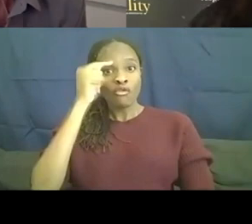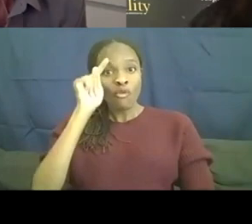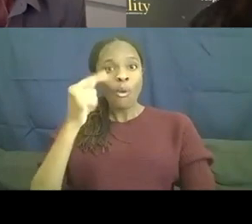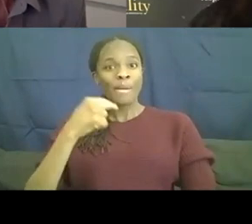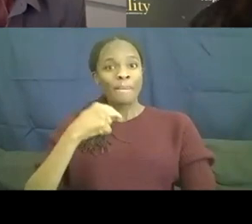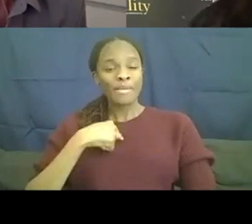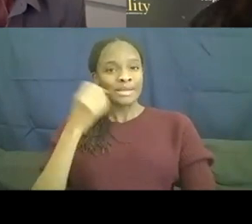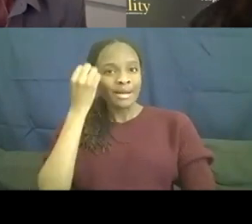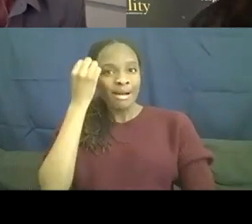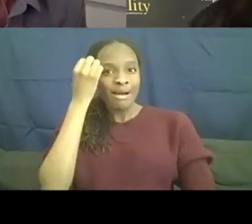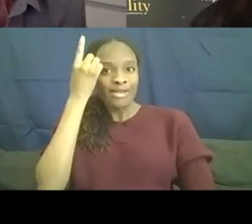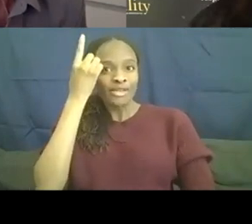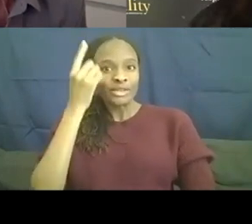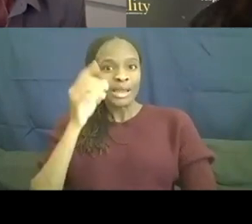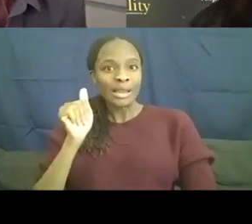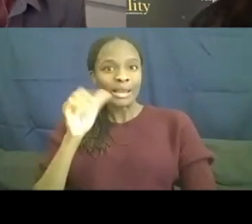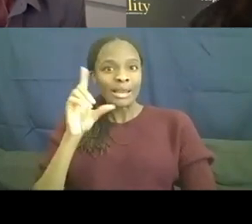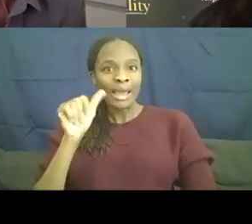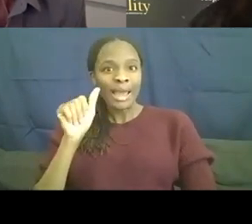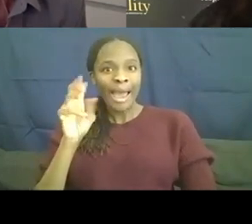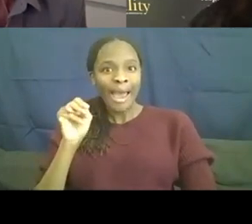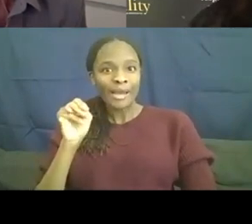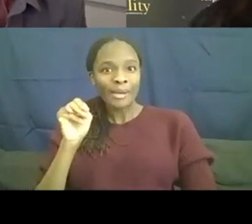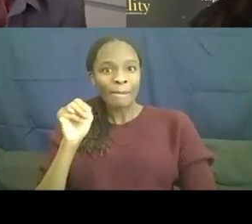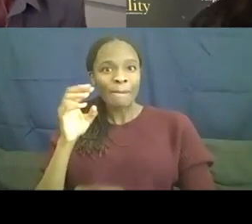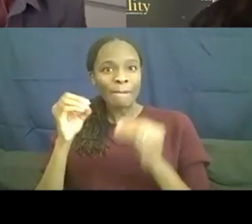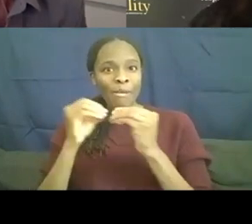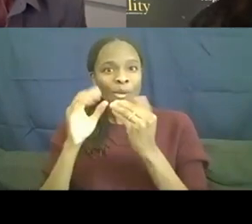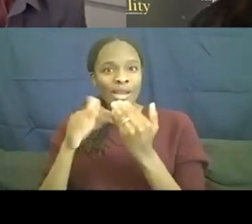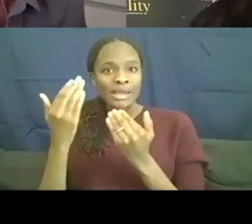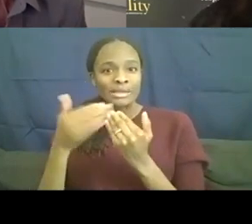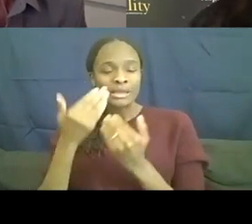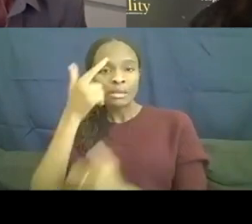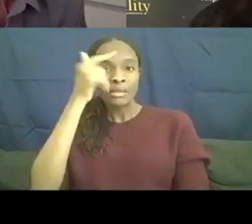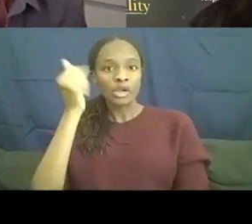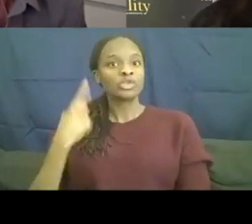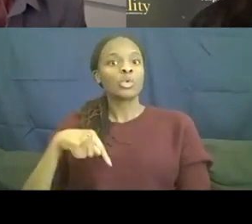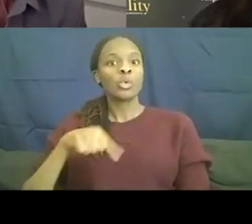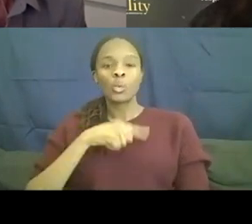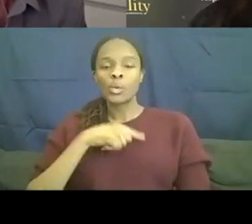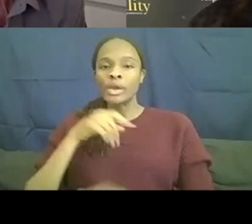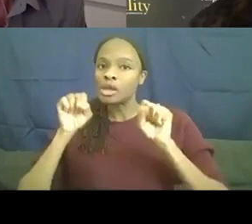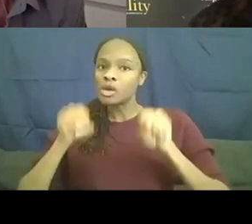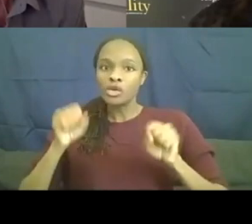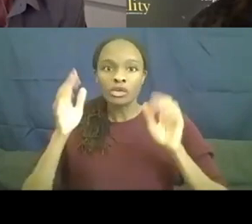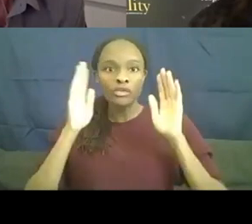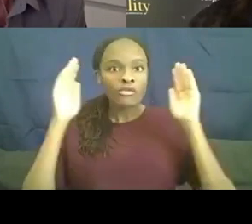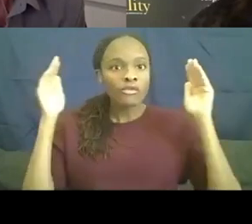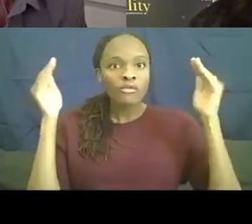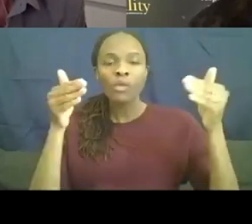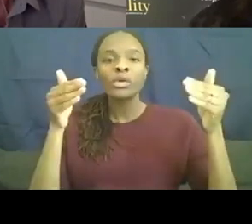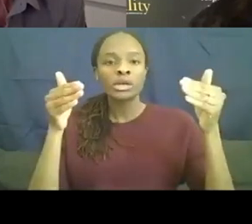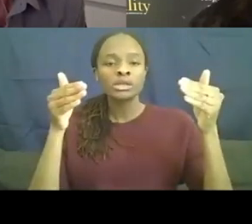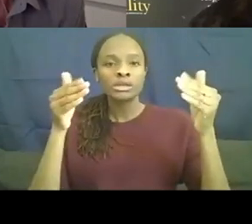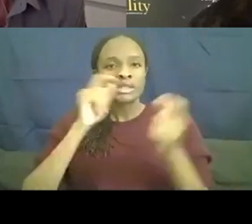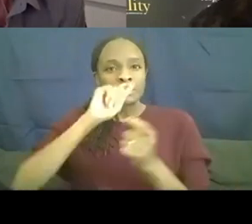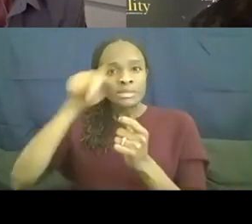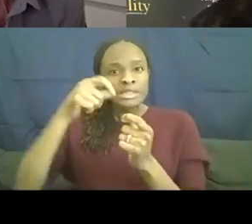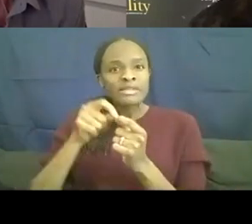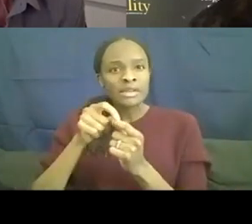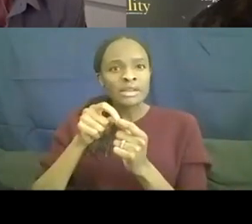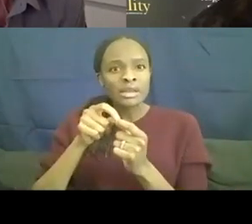a lot easier if, because we would be focused, I would be focused specifically on